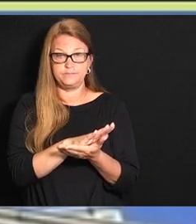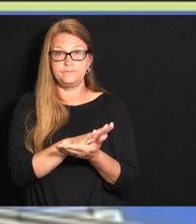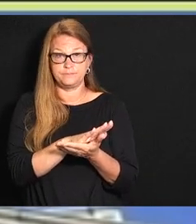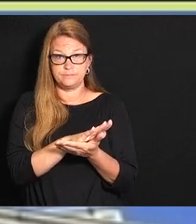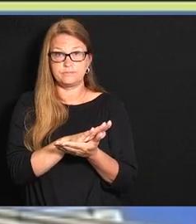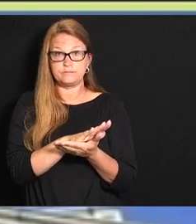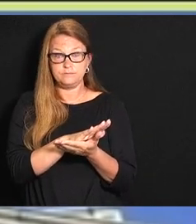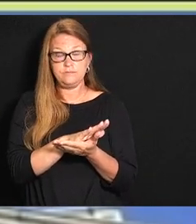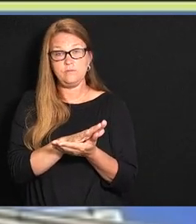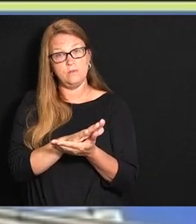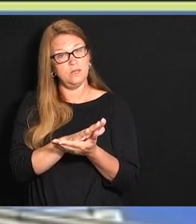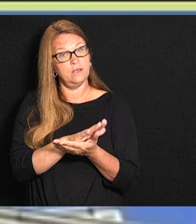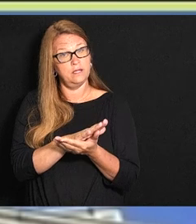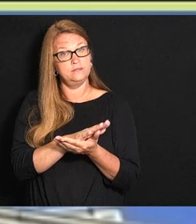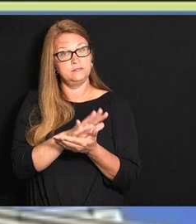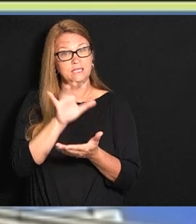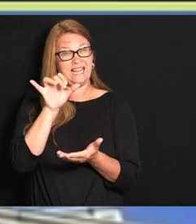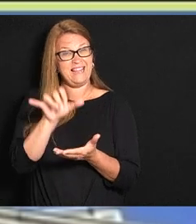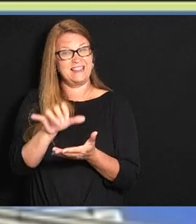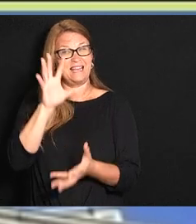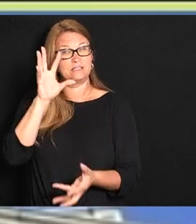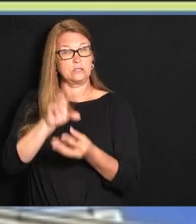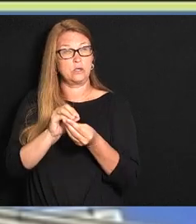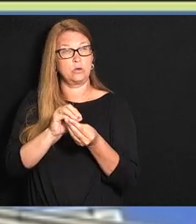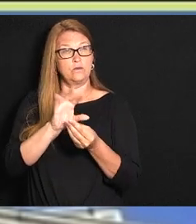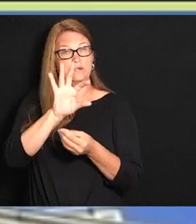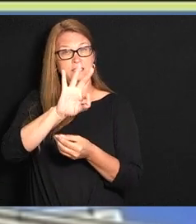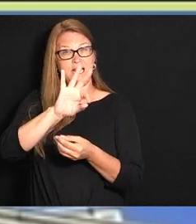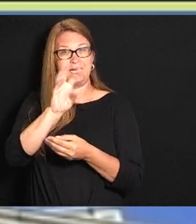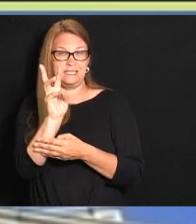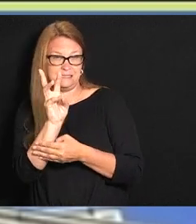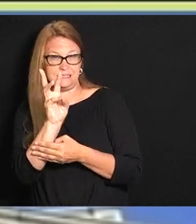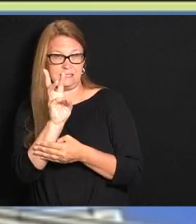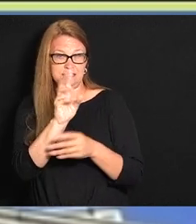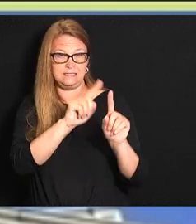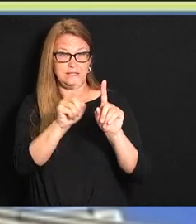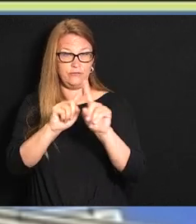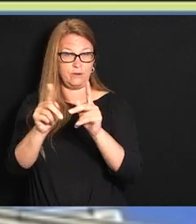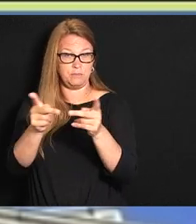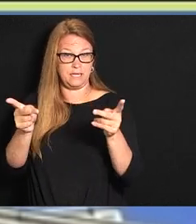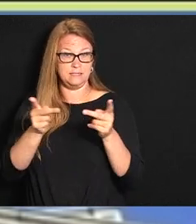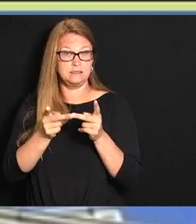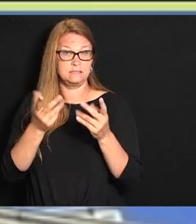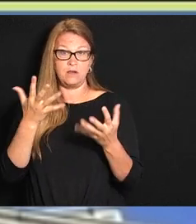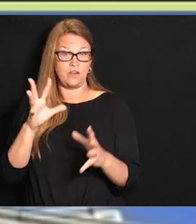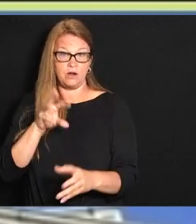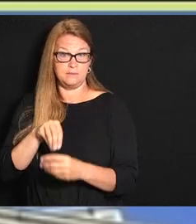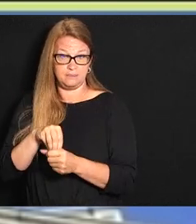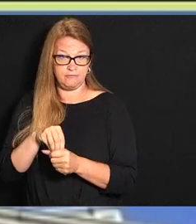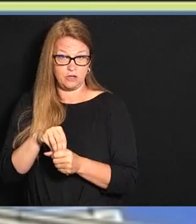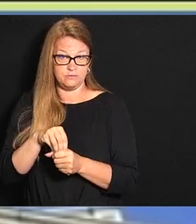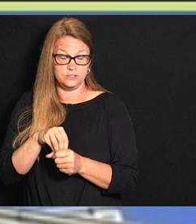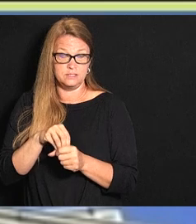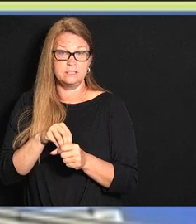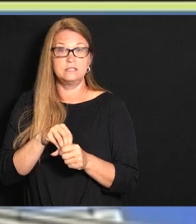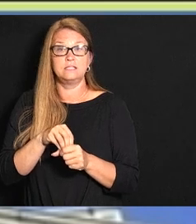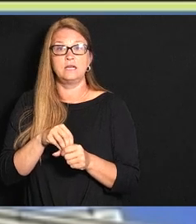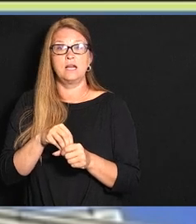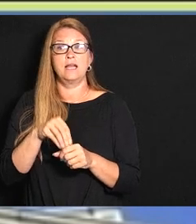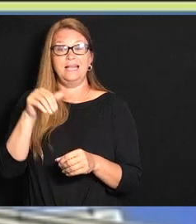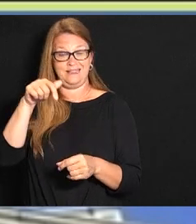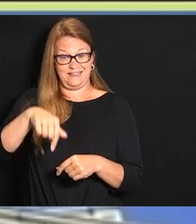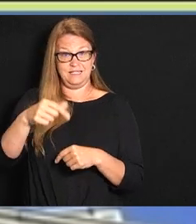And that a total of 96 entities mostly schools have been involved. And in August